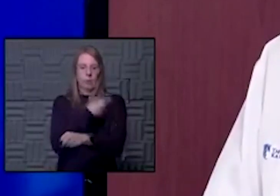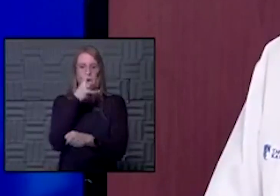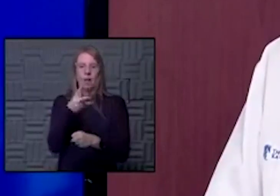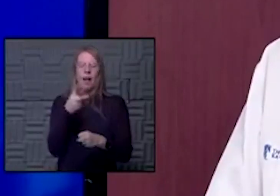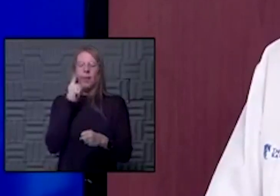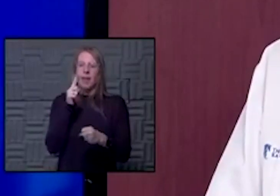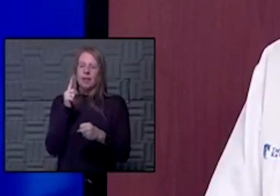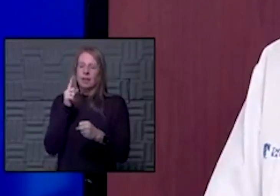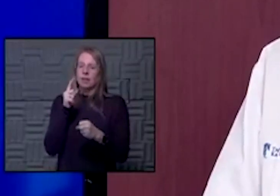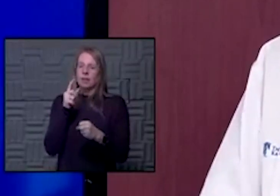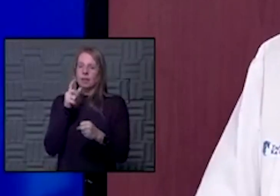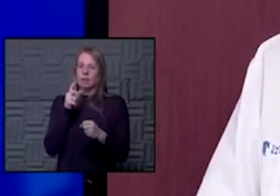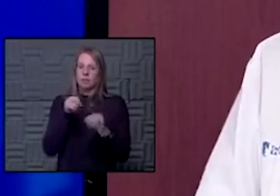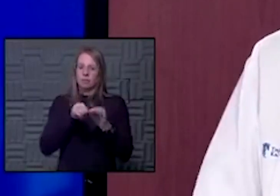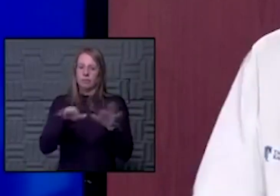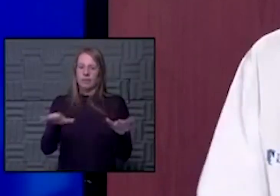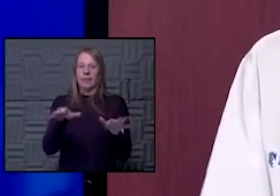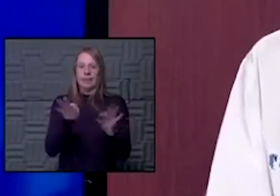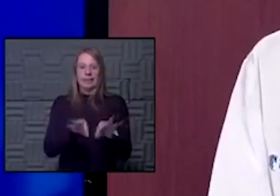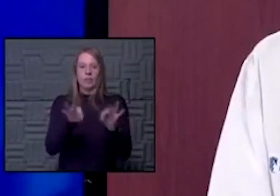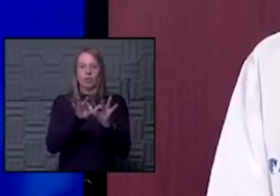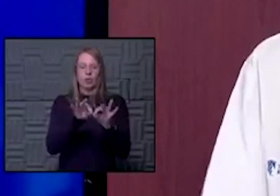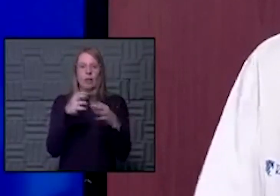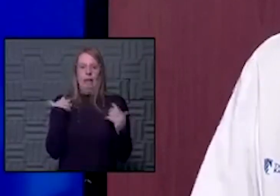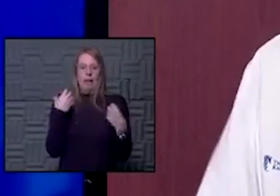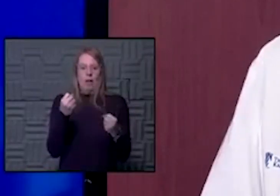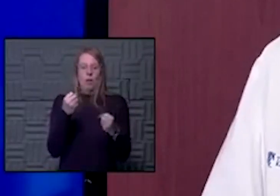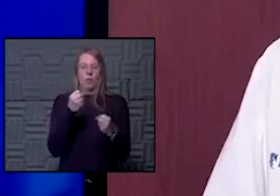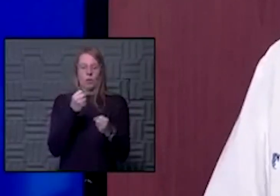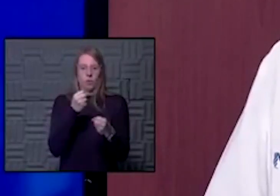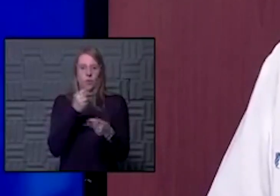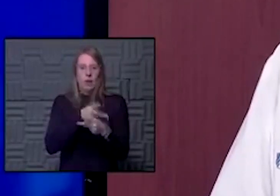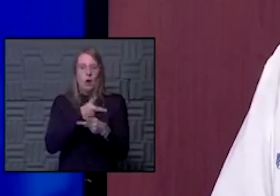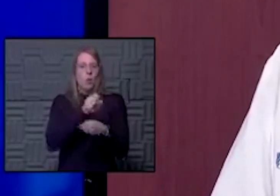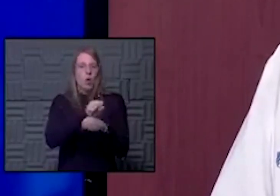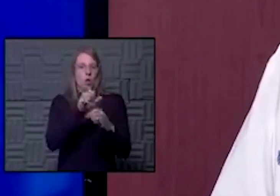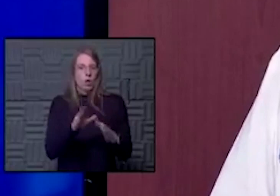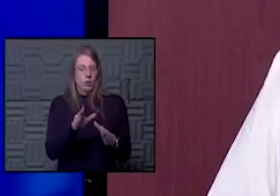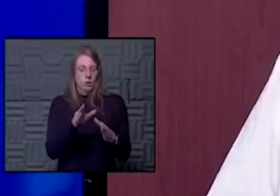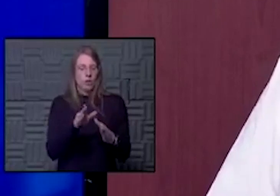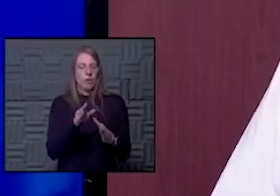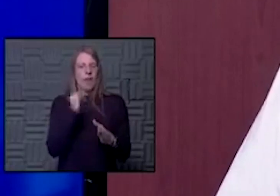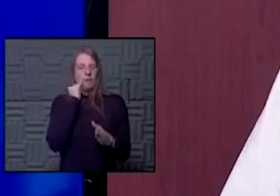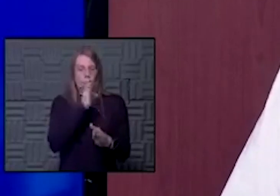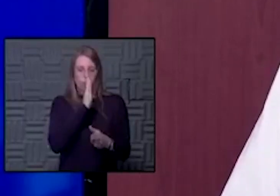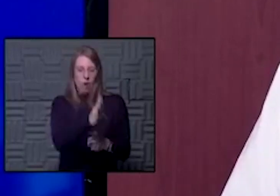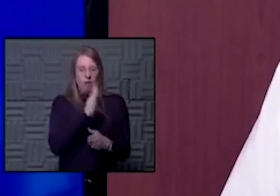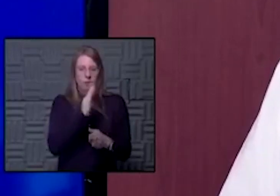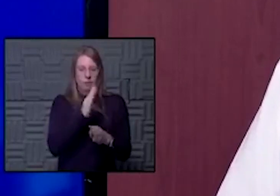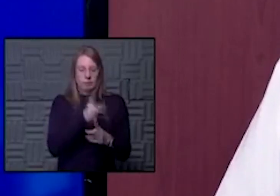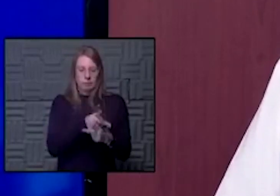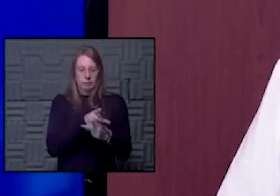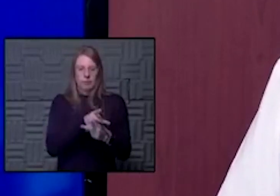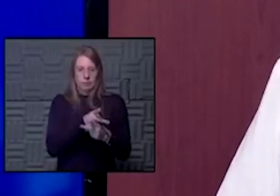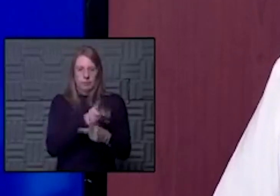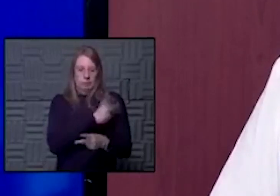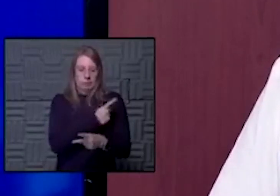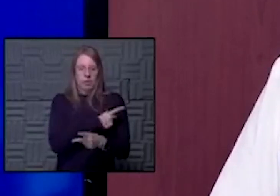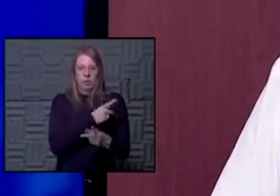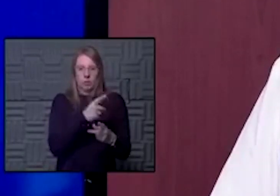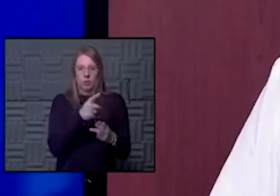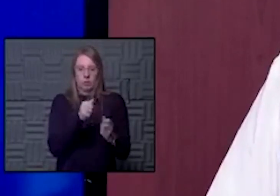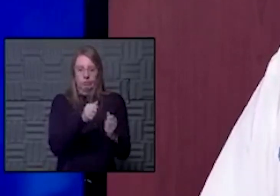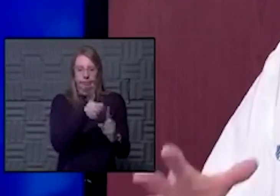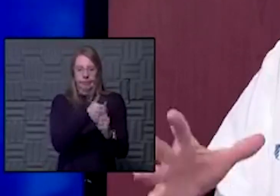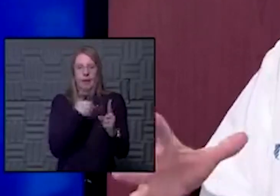essential healthcare workers, essential being defined as you're actually involved in the direct patient care of people have COVID-19. I think that's true. will be distributed